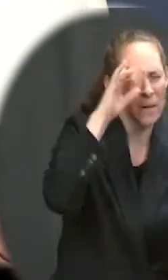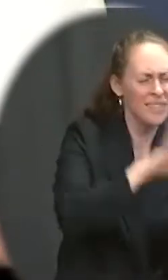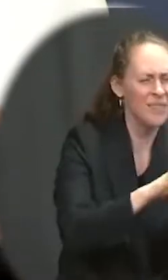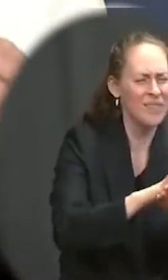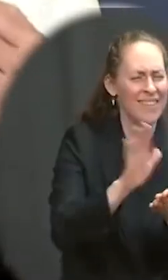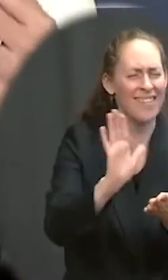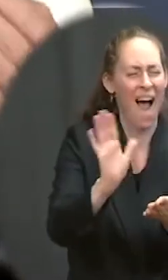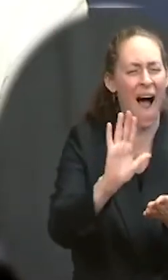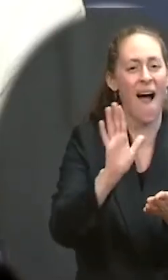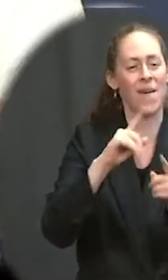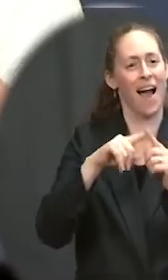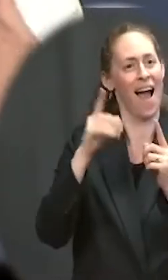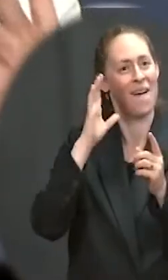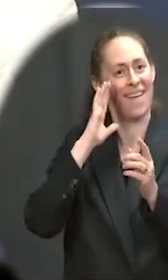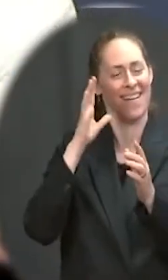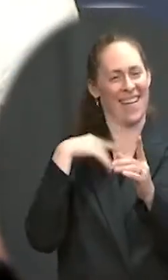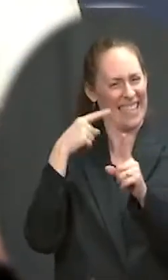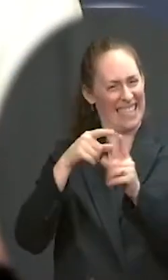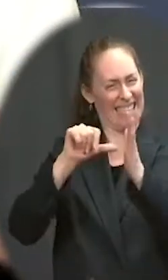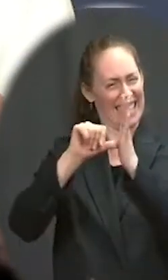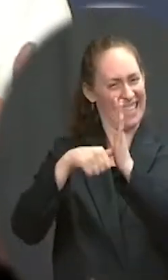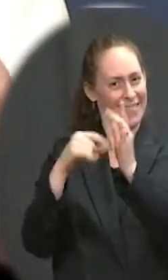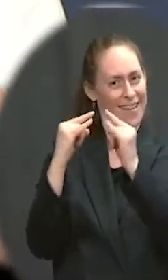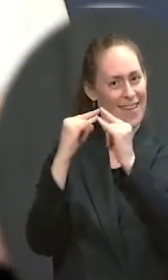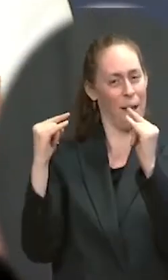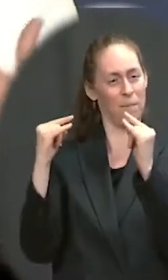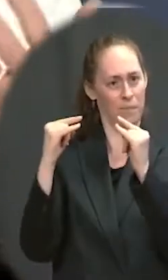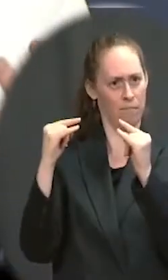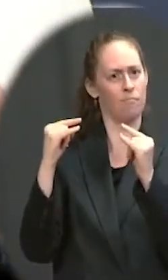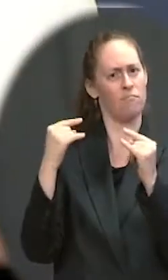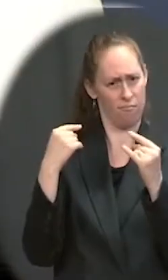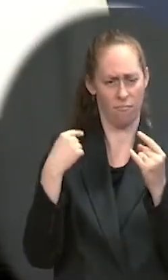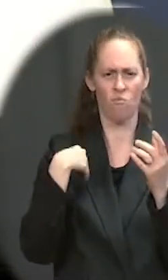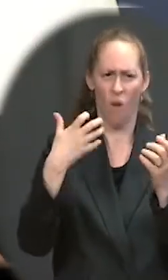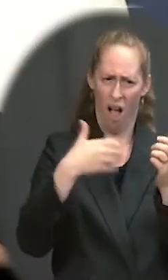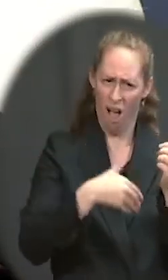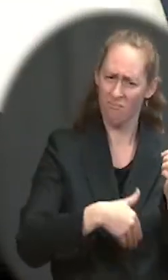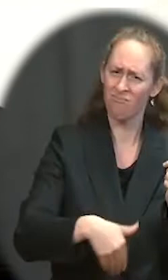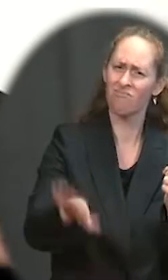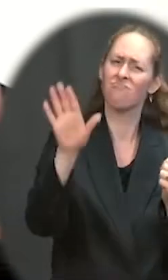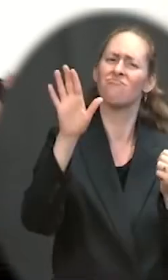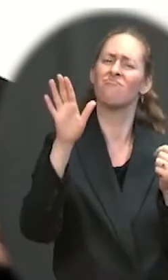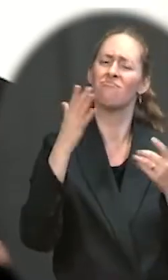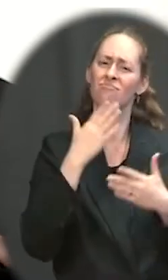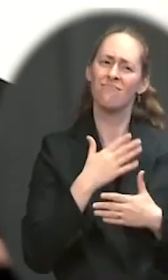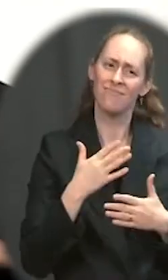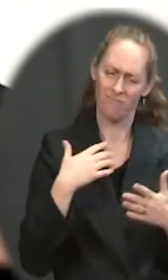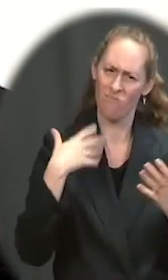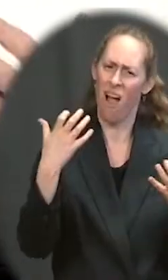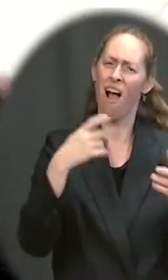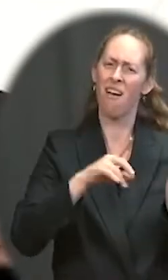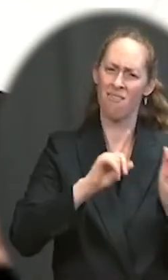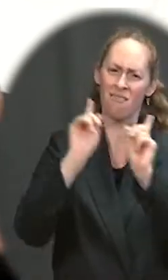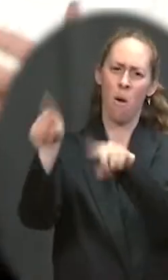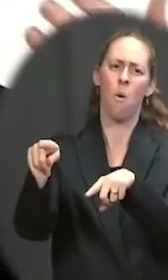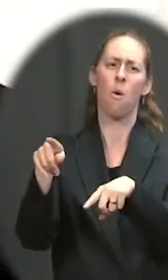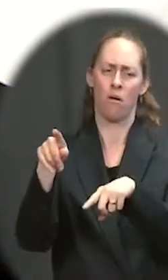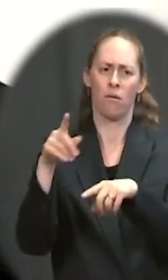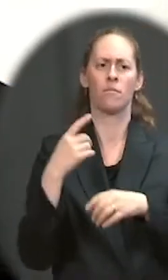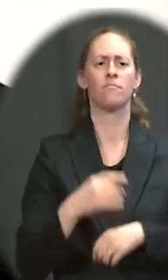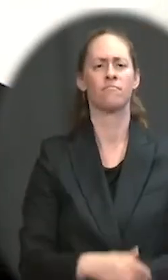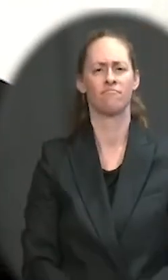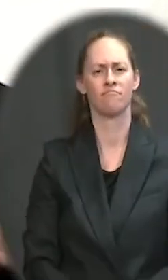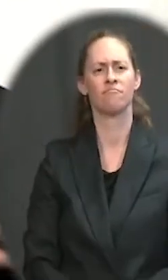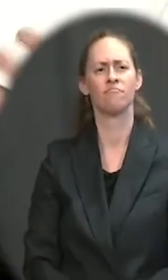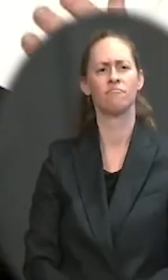that. And there's no question what the CDC is trying to do is provide guidance to the American public, to parents, to